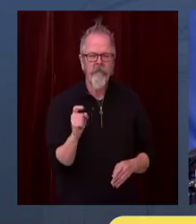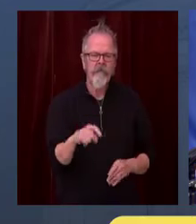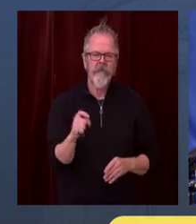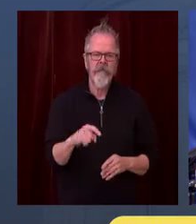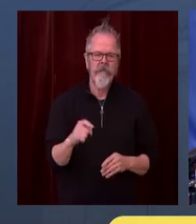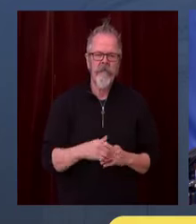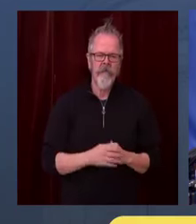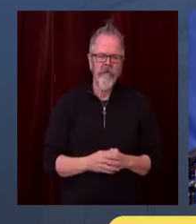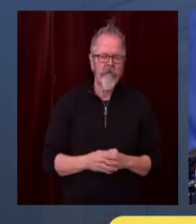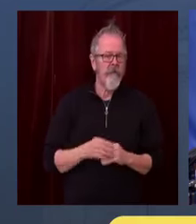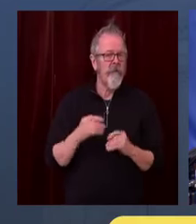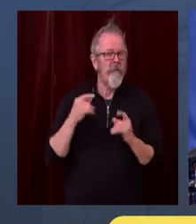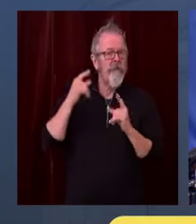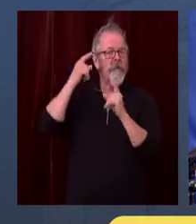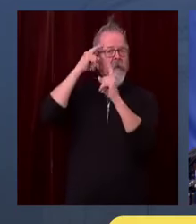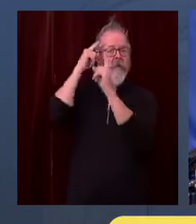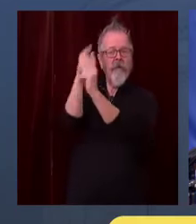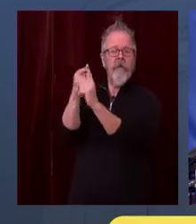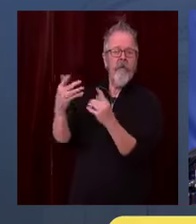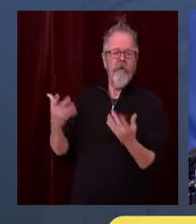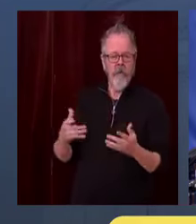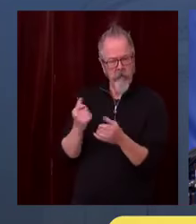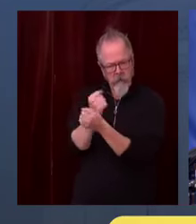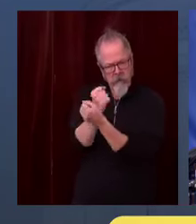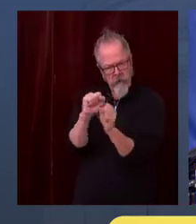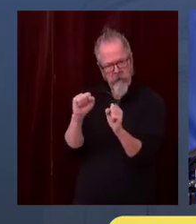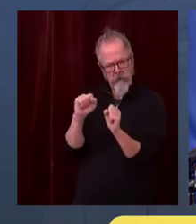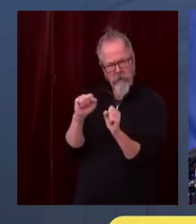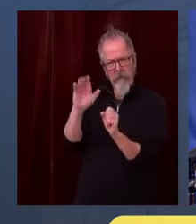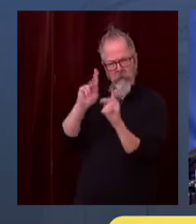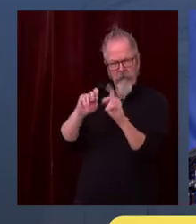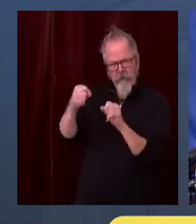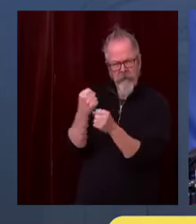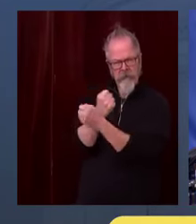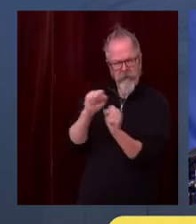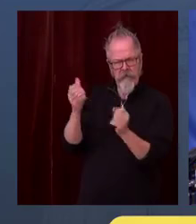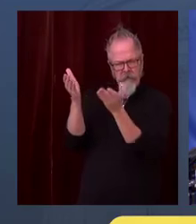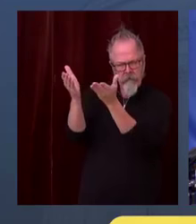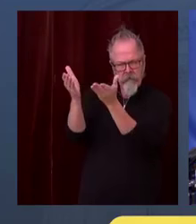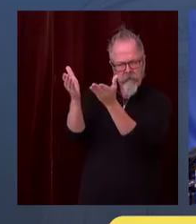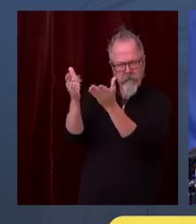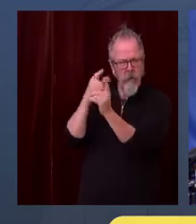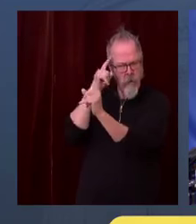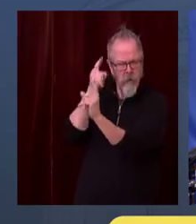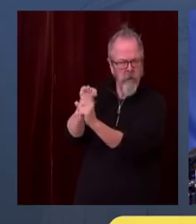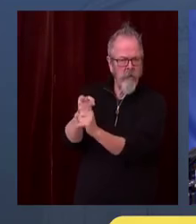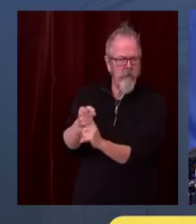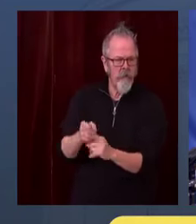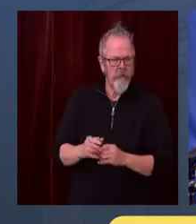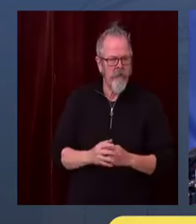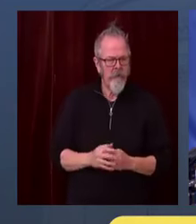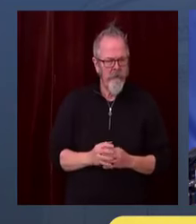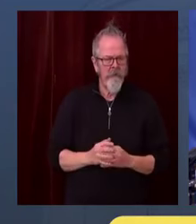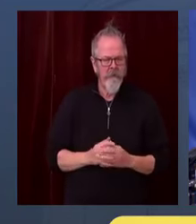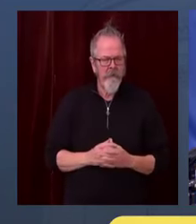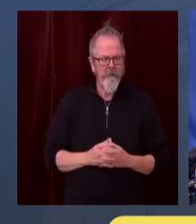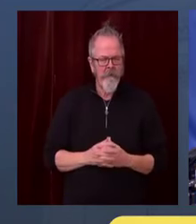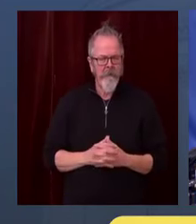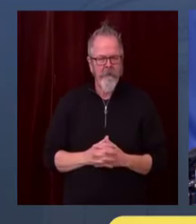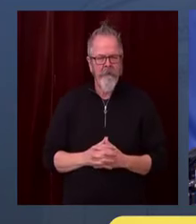I am hopeful that people in their individual lives, in their homes, help out as well.